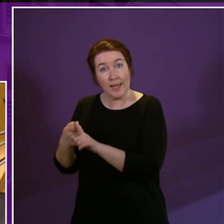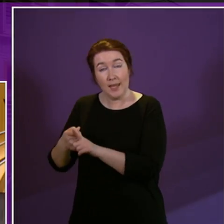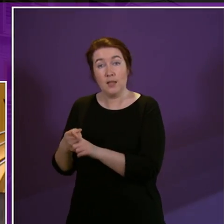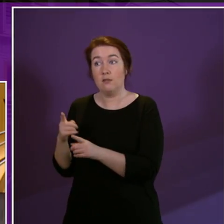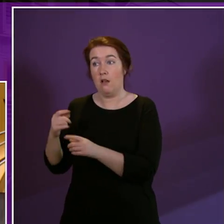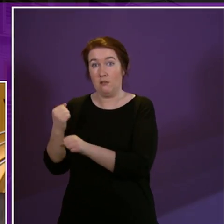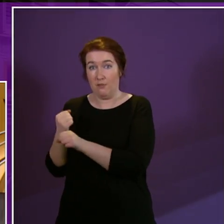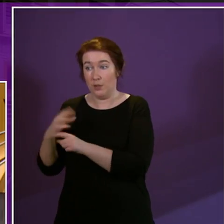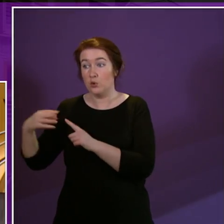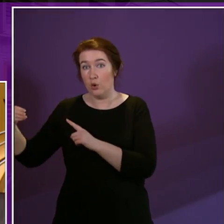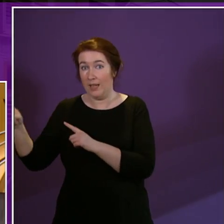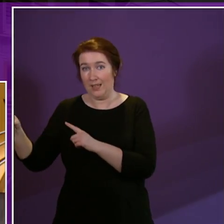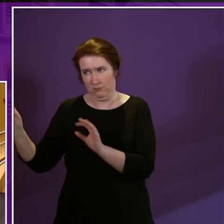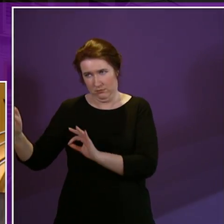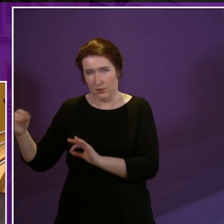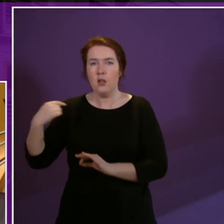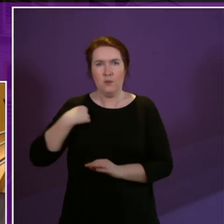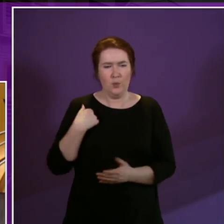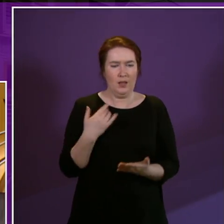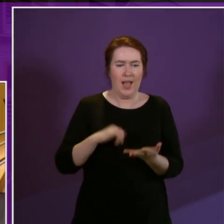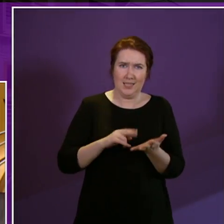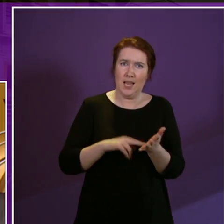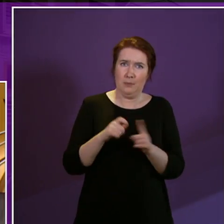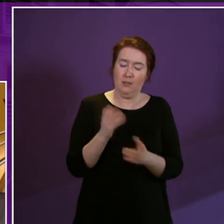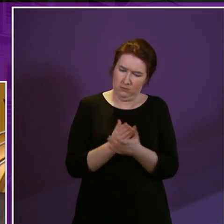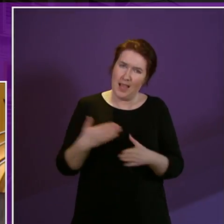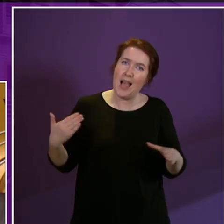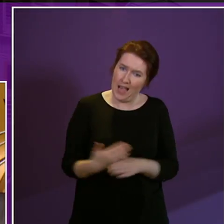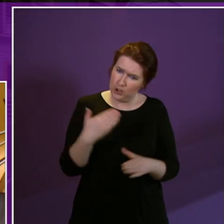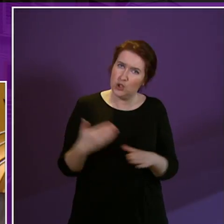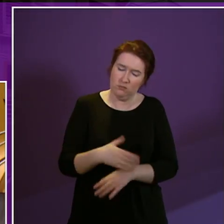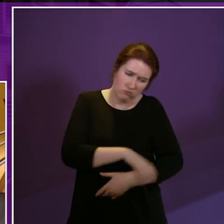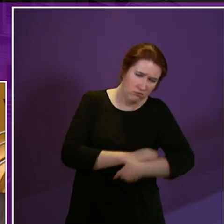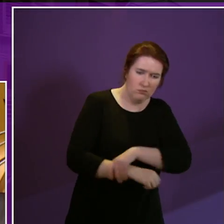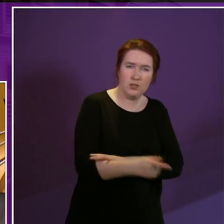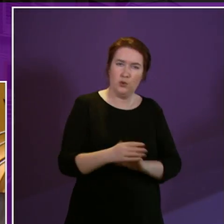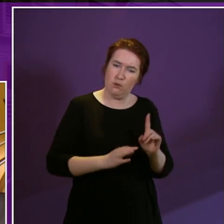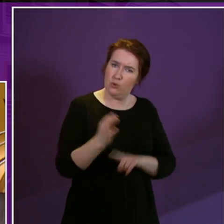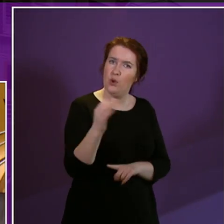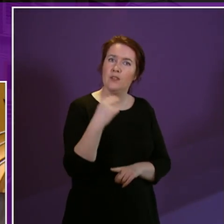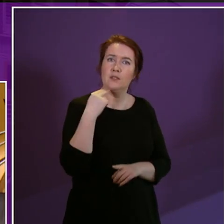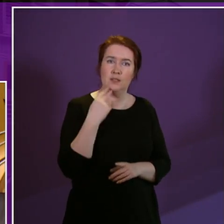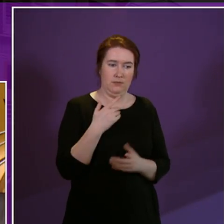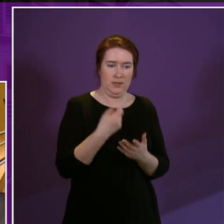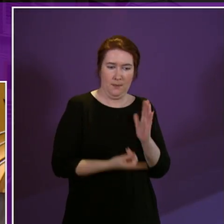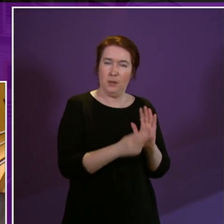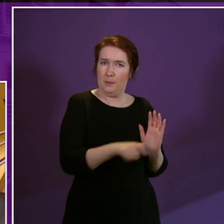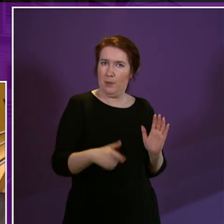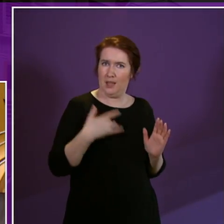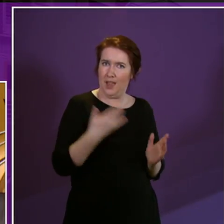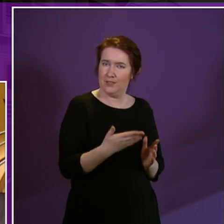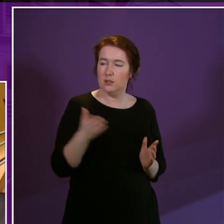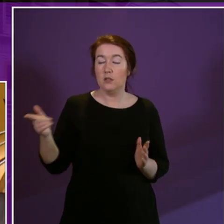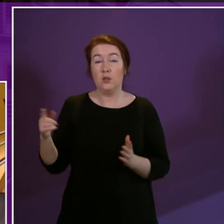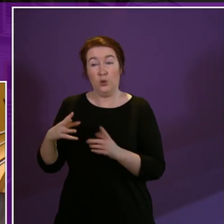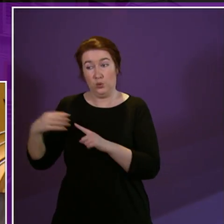Government are taking action actually taking action to enhance the lives of disabled people. The Tories are violating their rights by punishing them